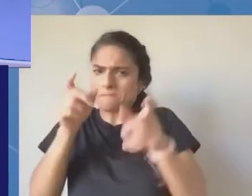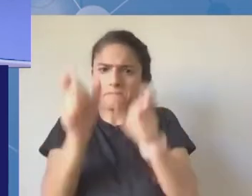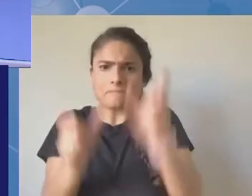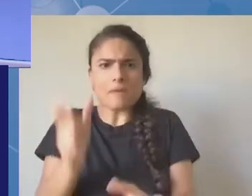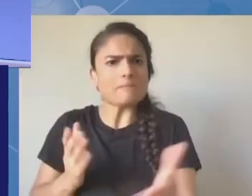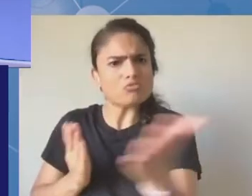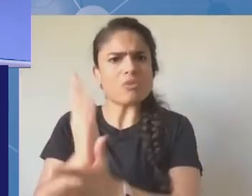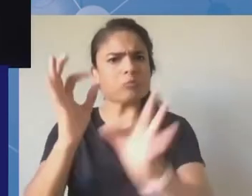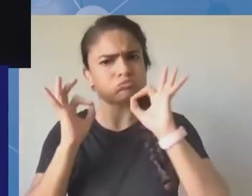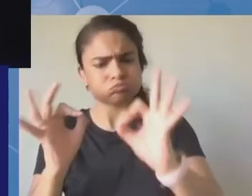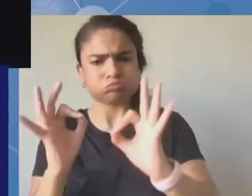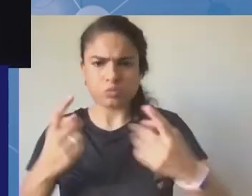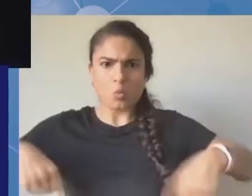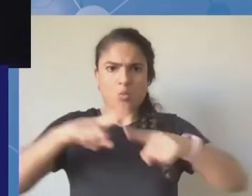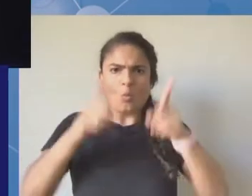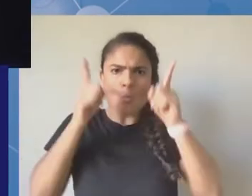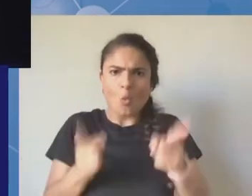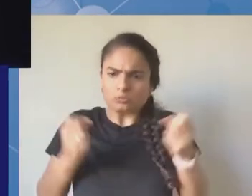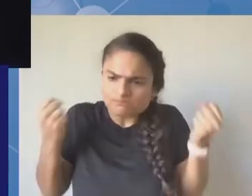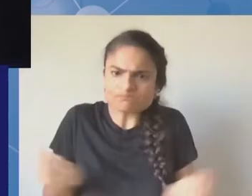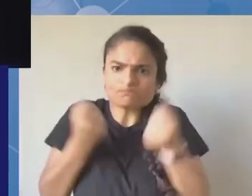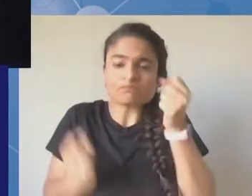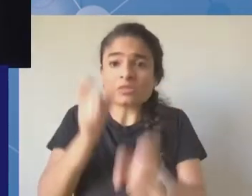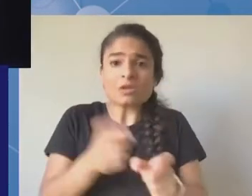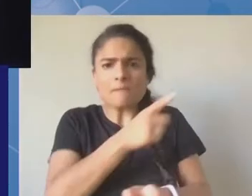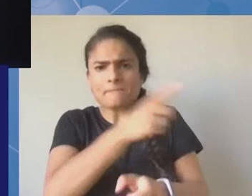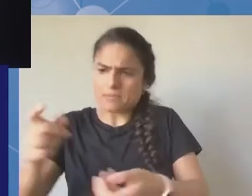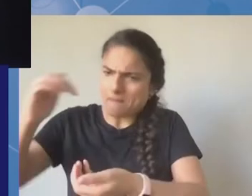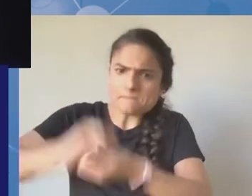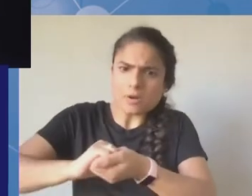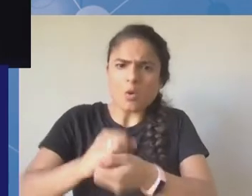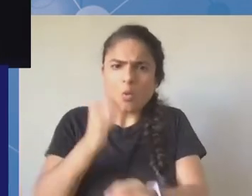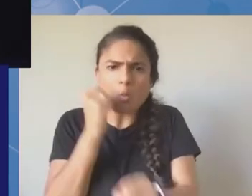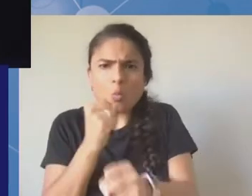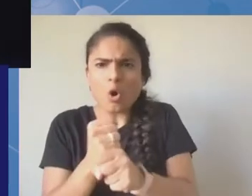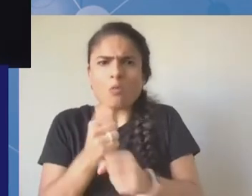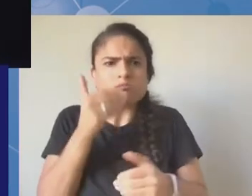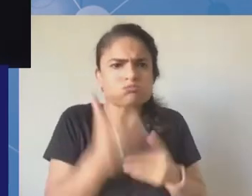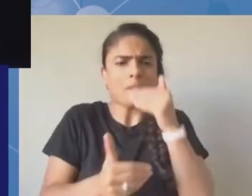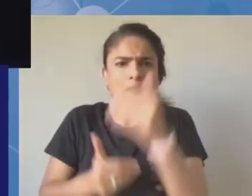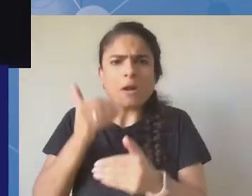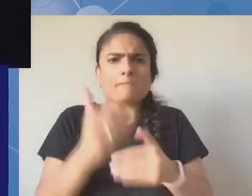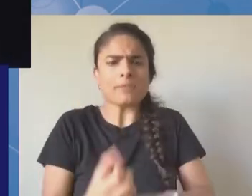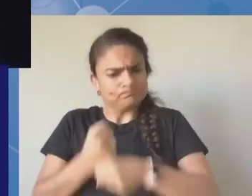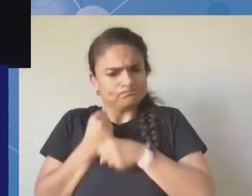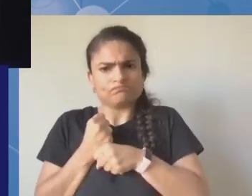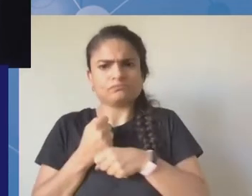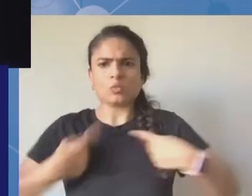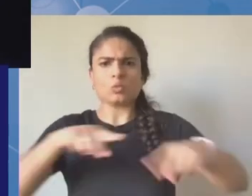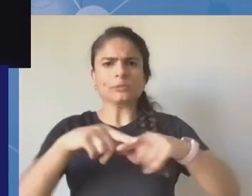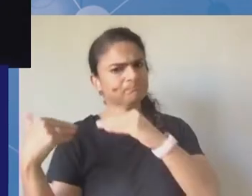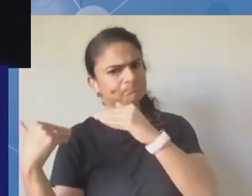Invitations should be extended to those government representatives and major telecoms companies to attend the next IGF in Addis Ababa in 2022,